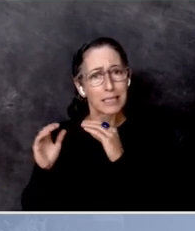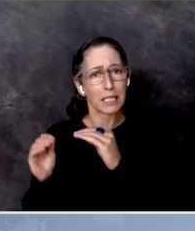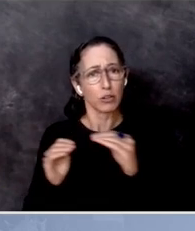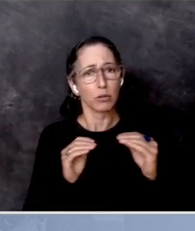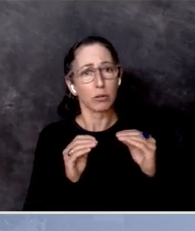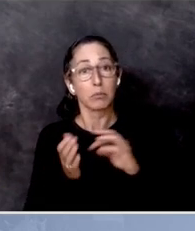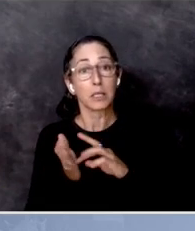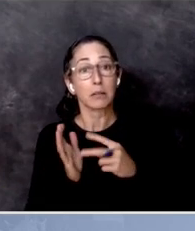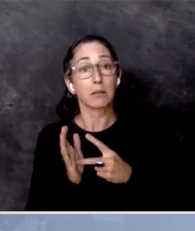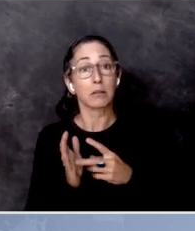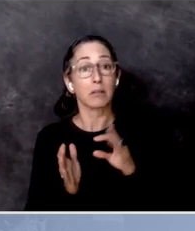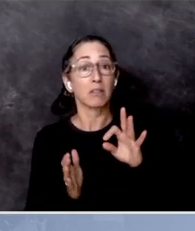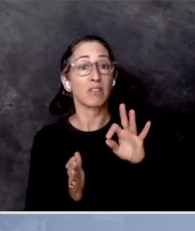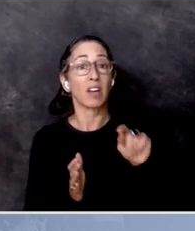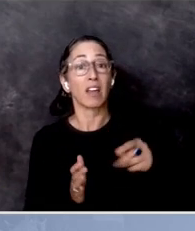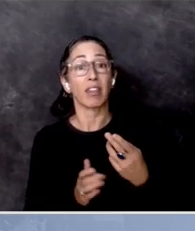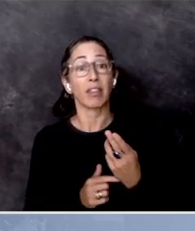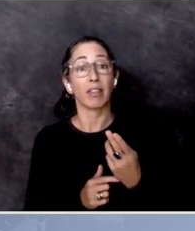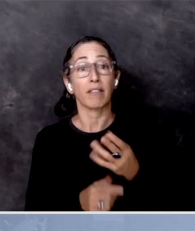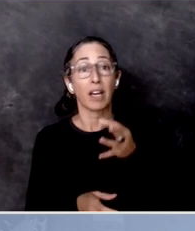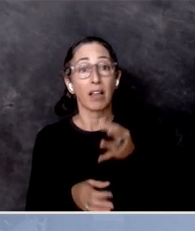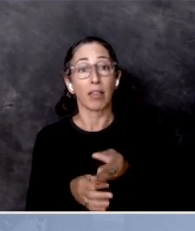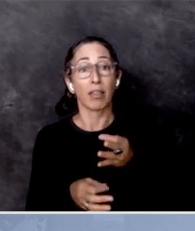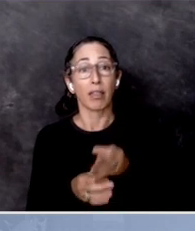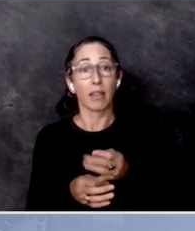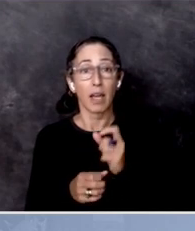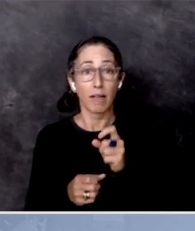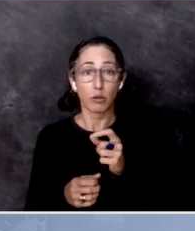in our young people.